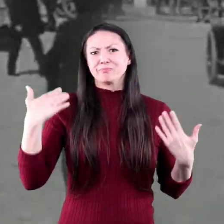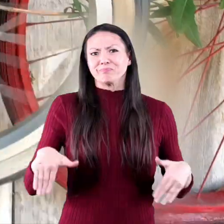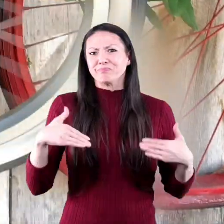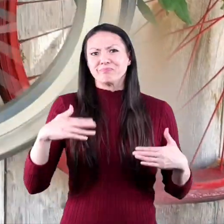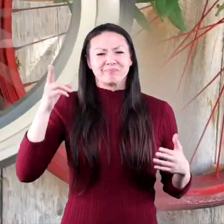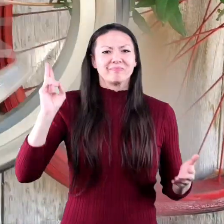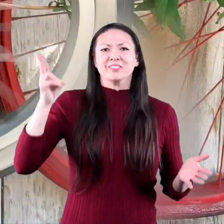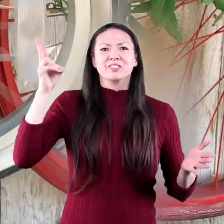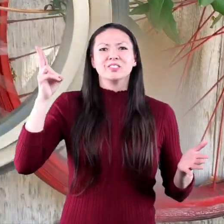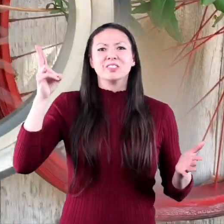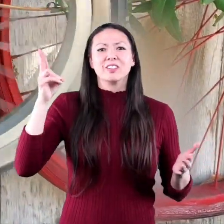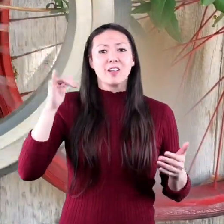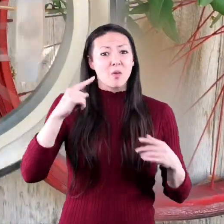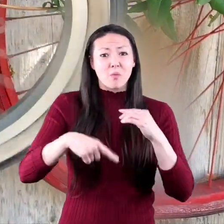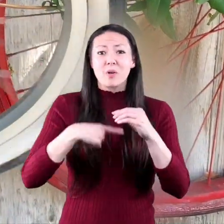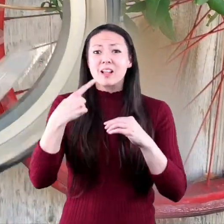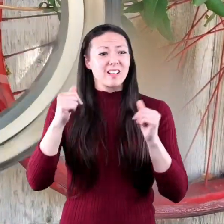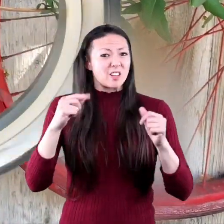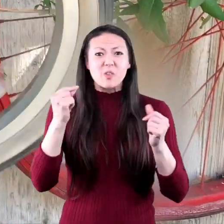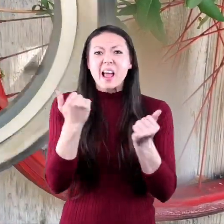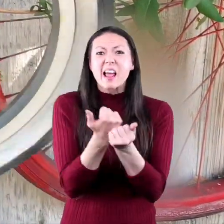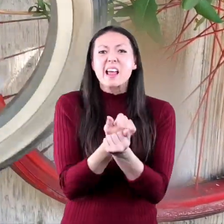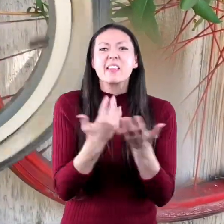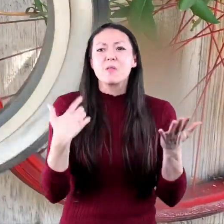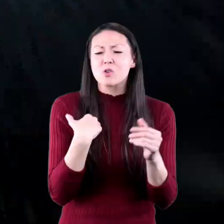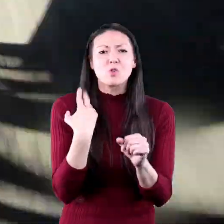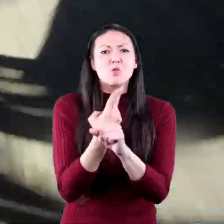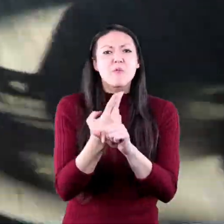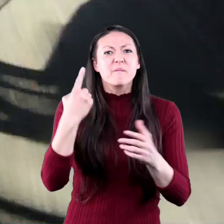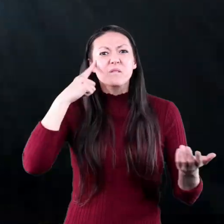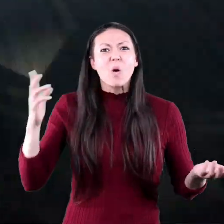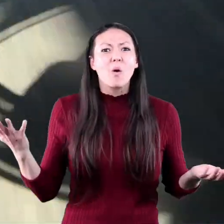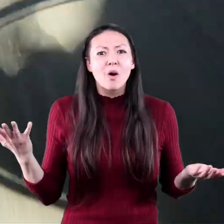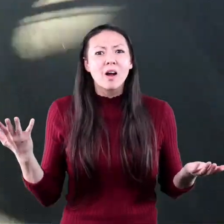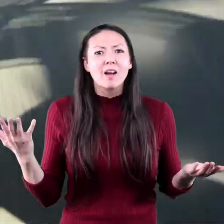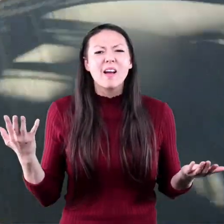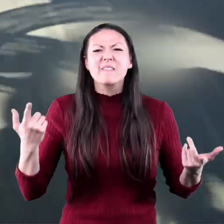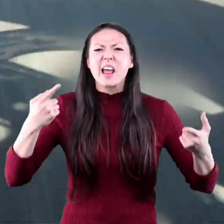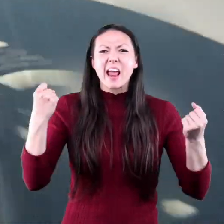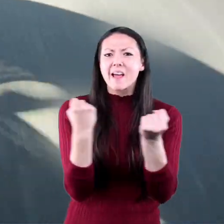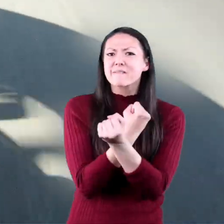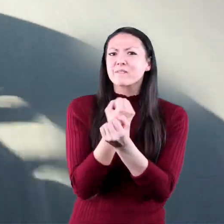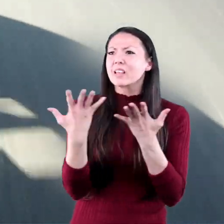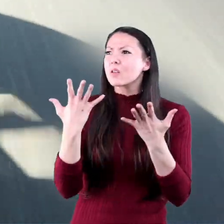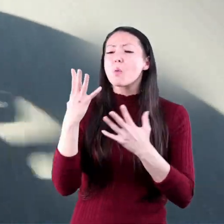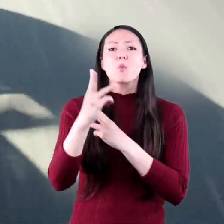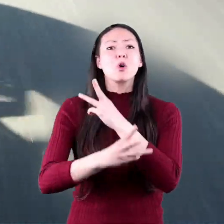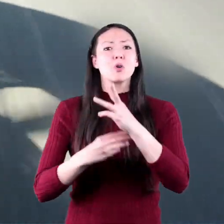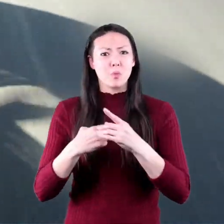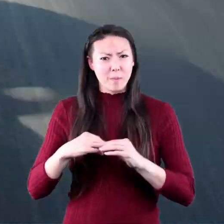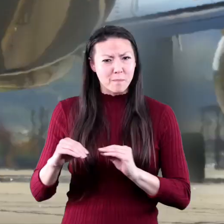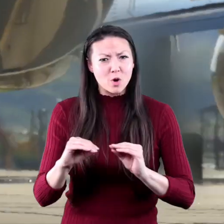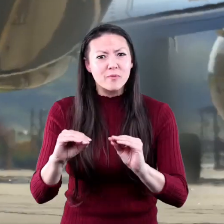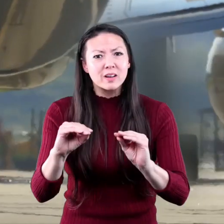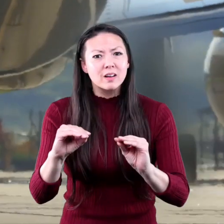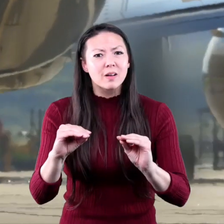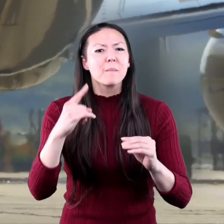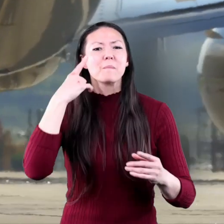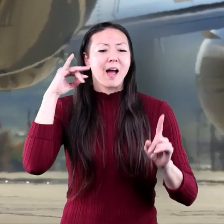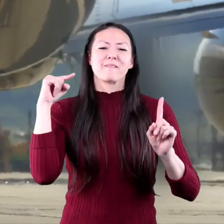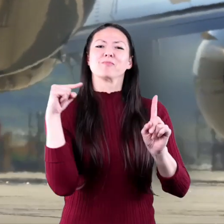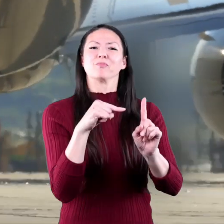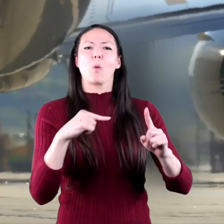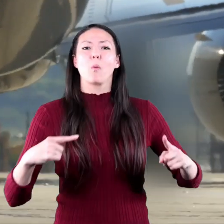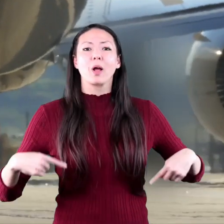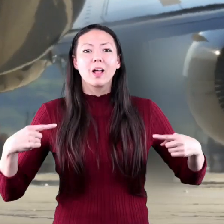Think of everything the wheel can do and what we use it for. Just about everything in the world moves because of the wheel.